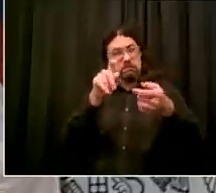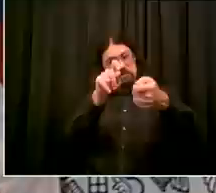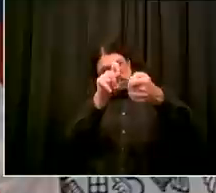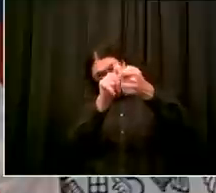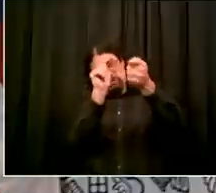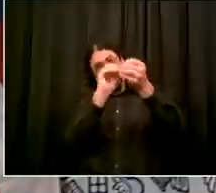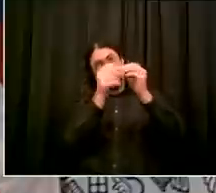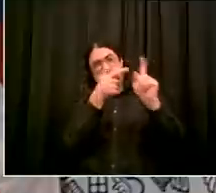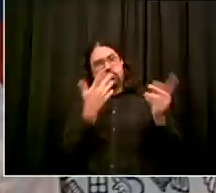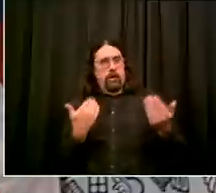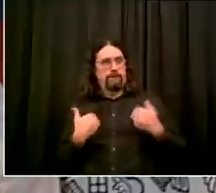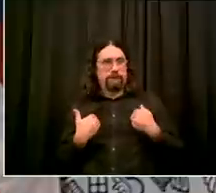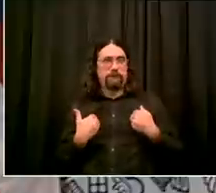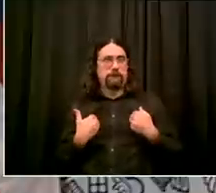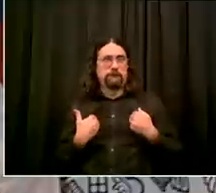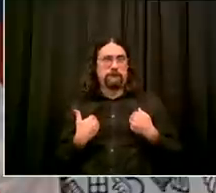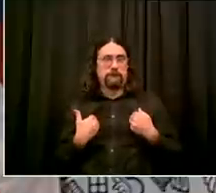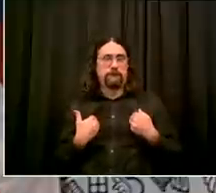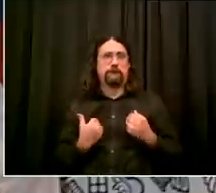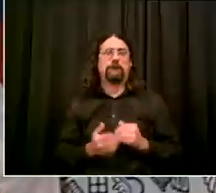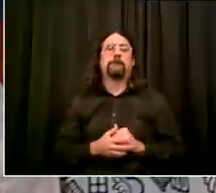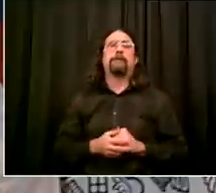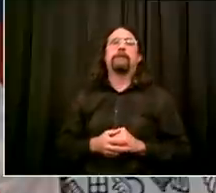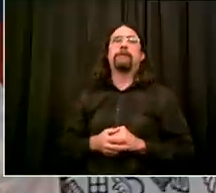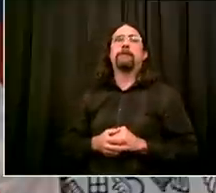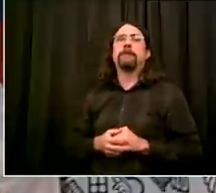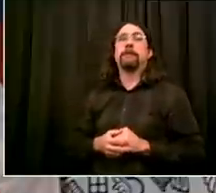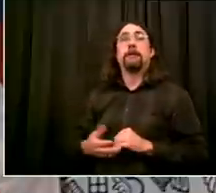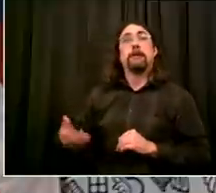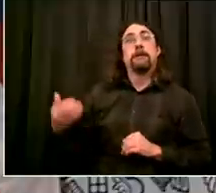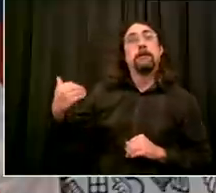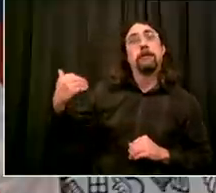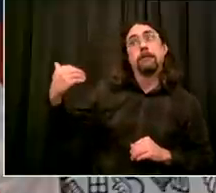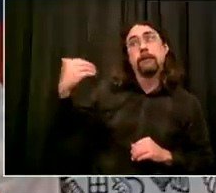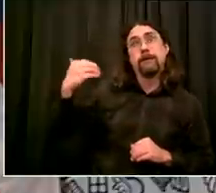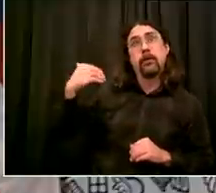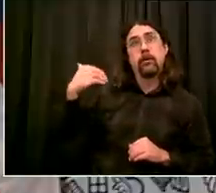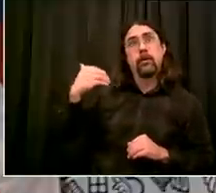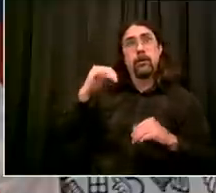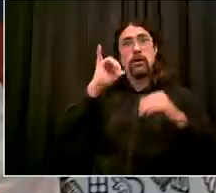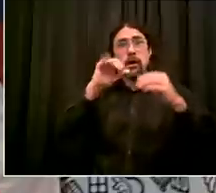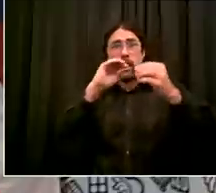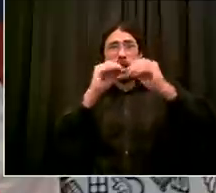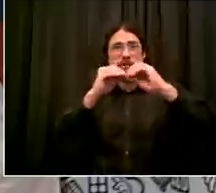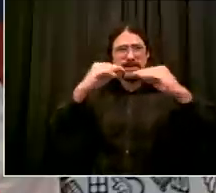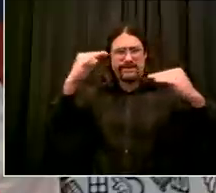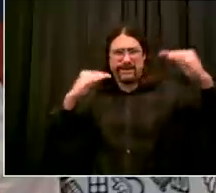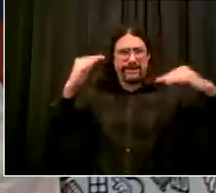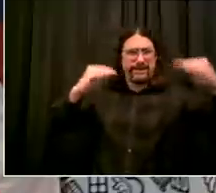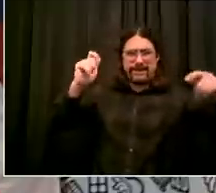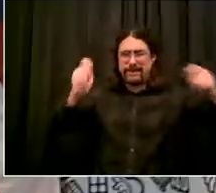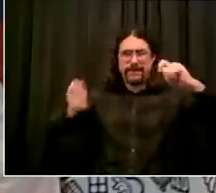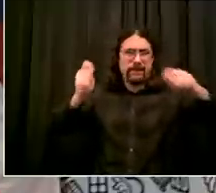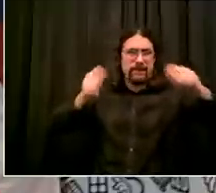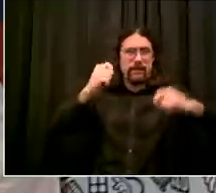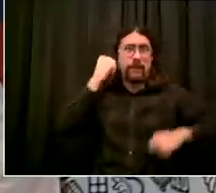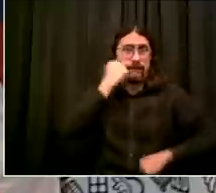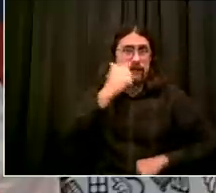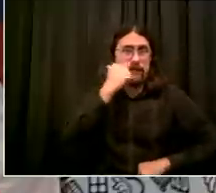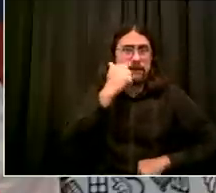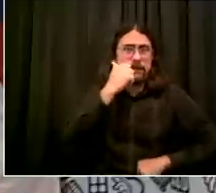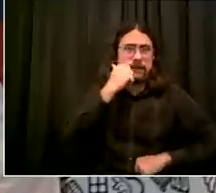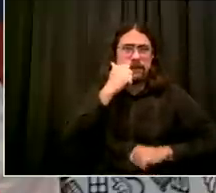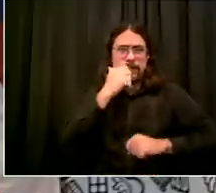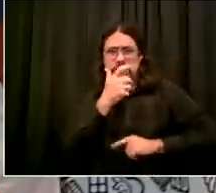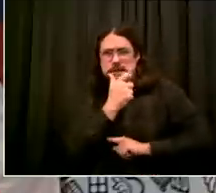and get the numbers right case by case school by school and that process clearly needed work and now what i